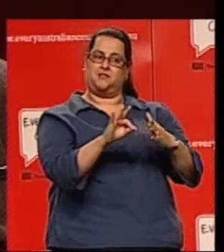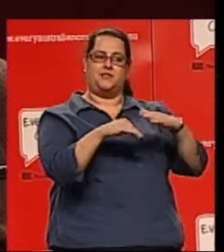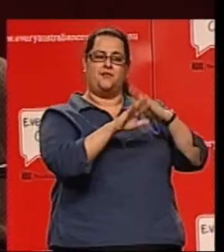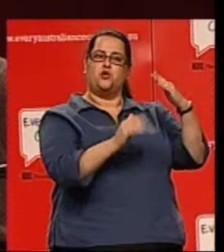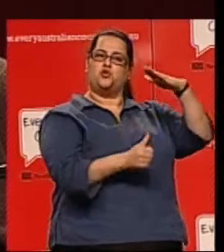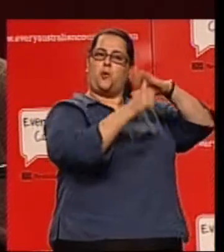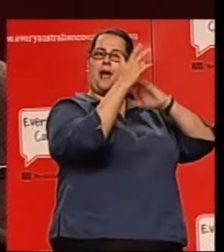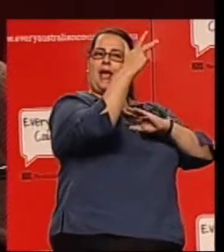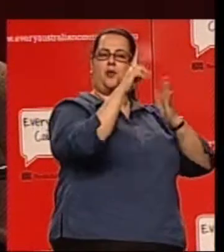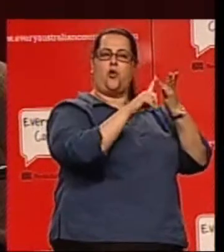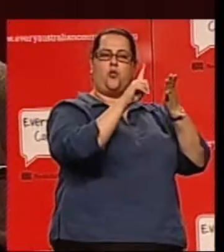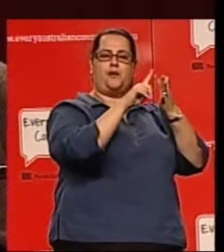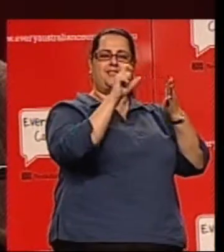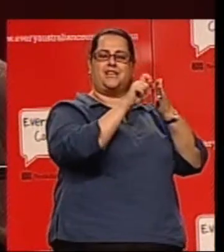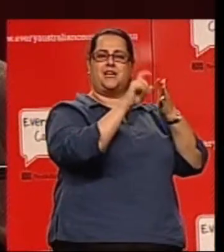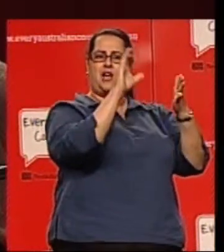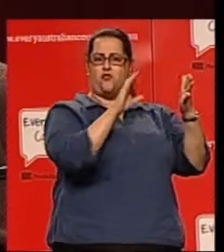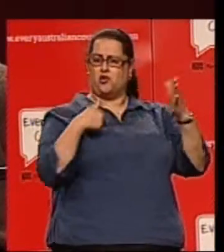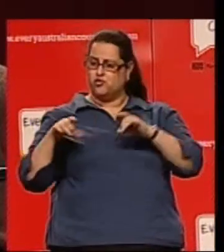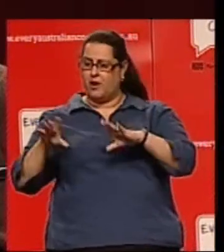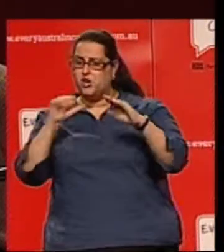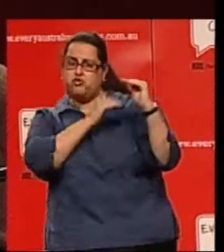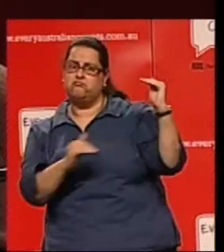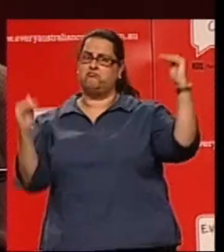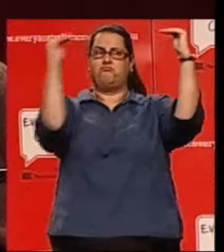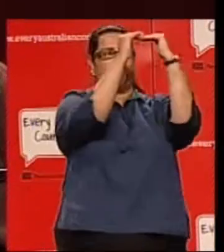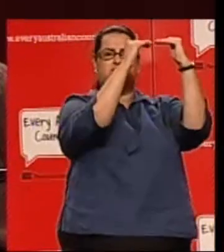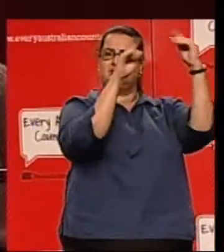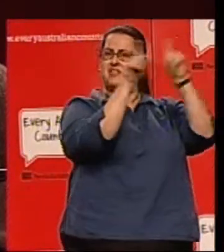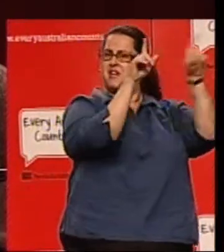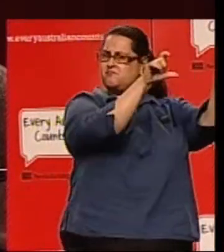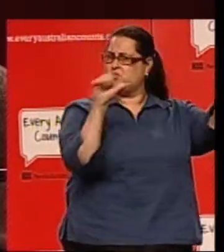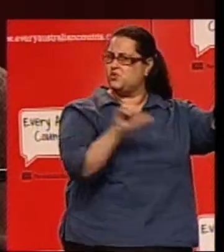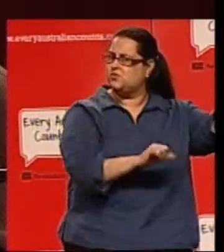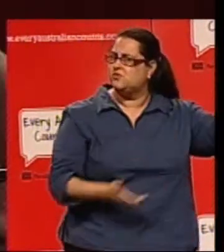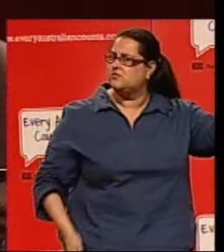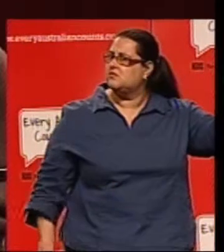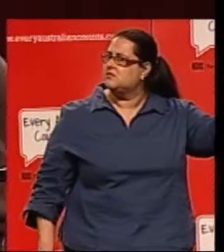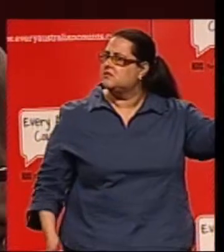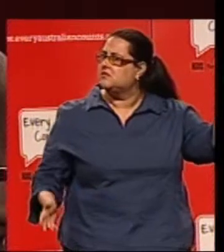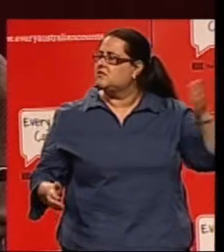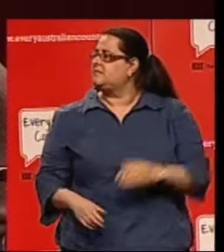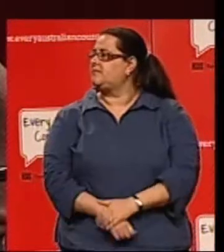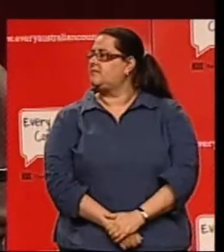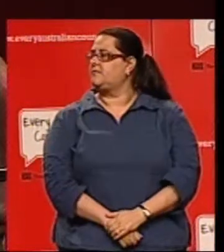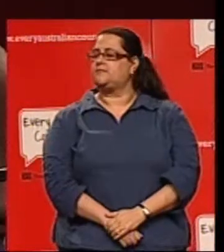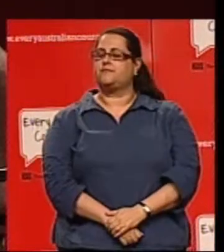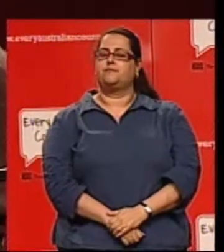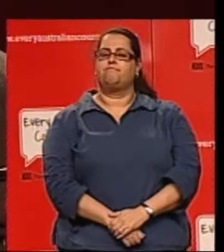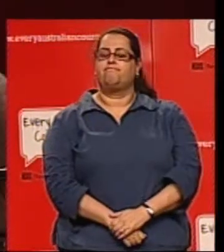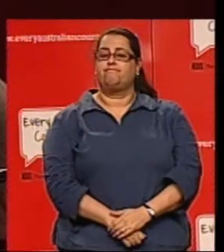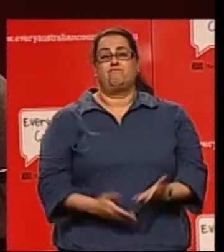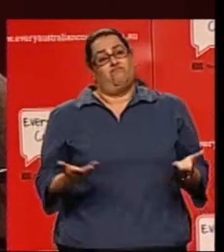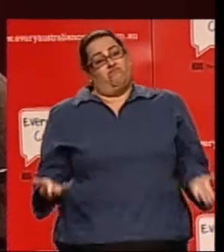OECD countries, which is where Australia would normally expect itself to be on most indicators. It is no